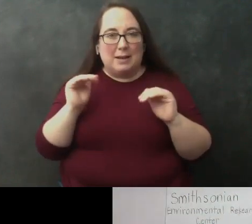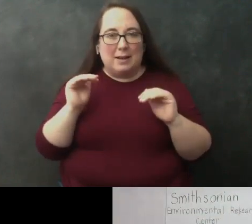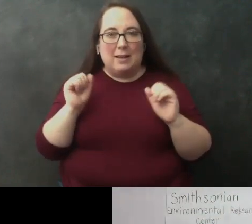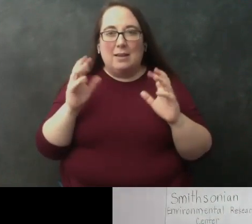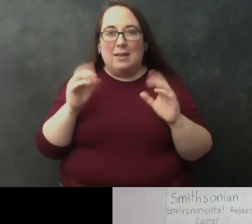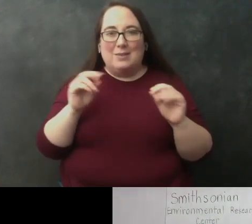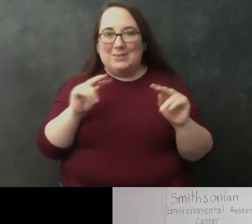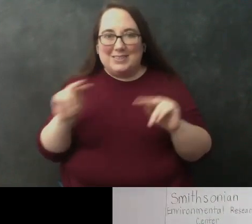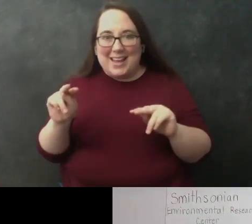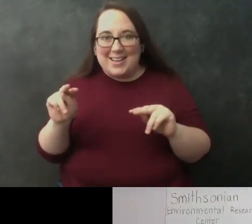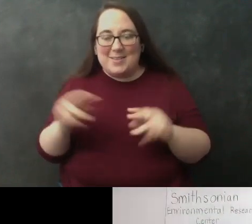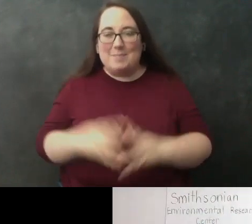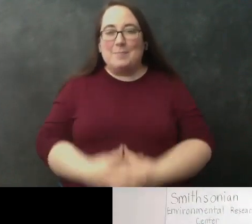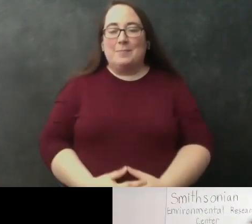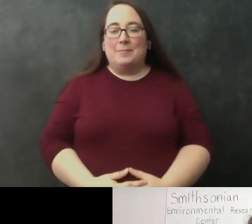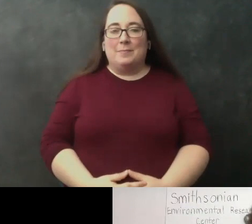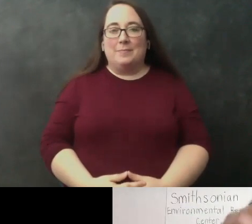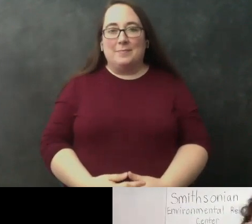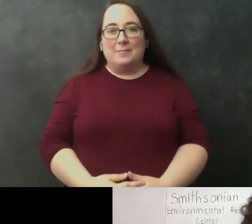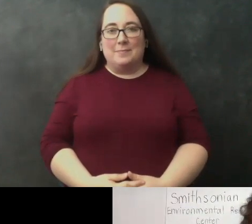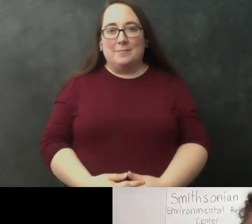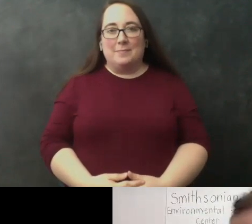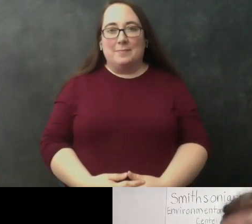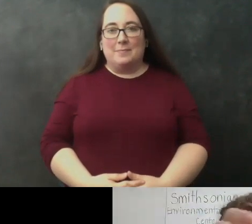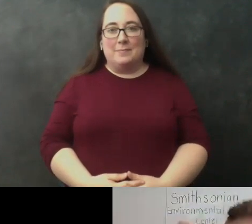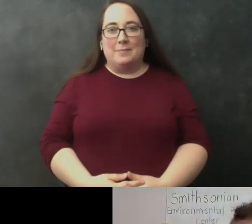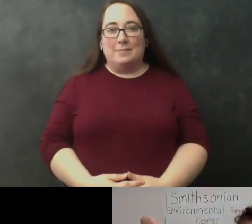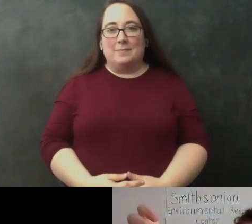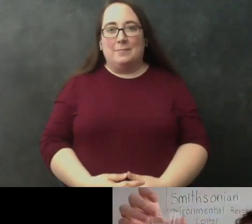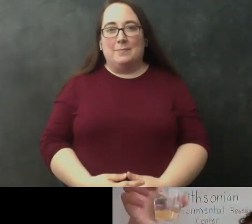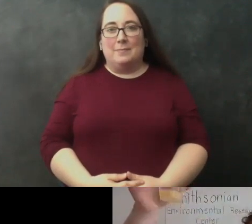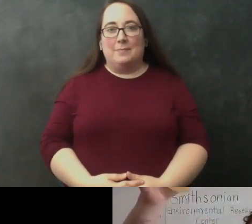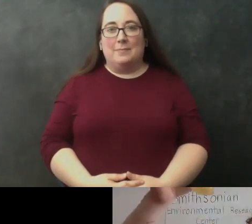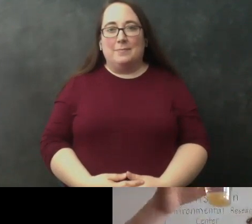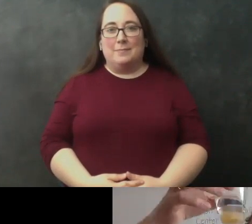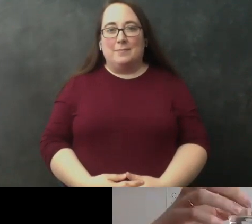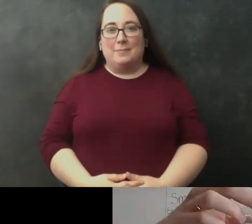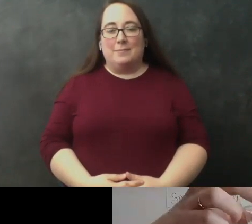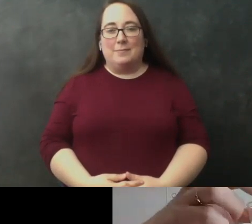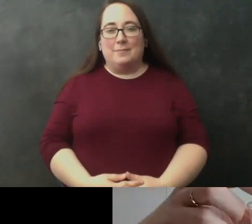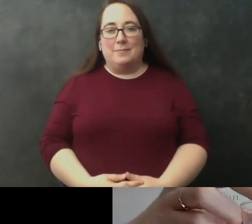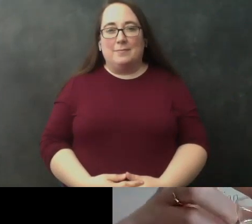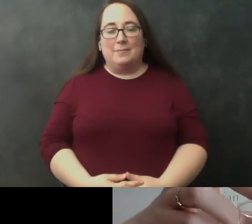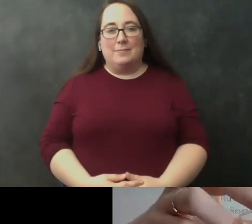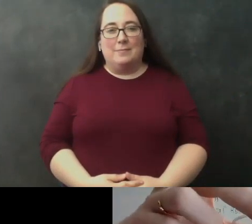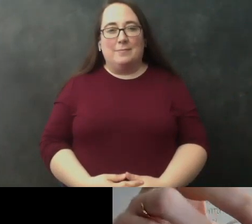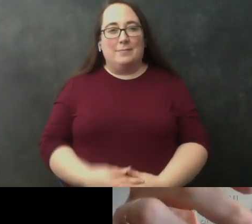kind of want to check the sample again how does yours look katrina